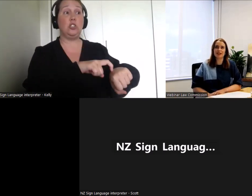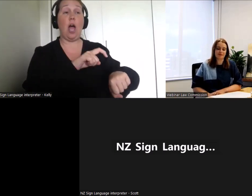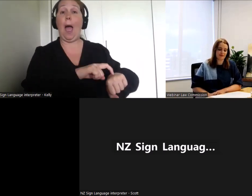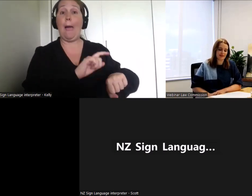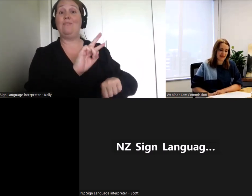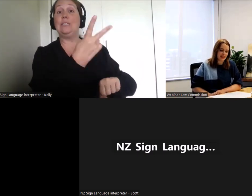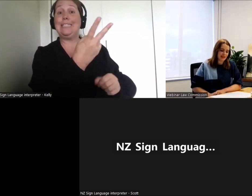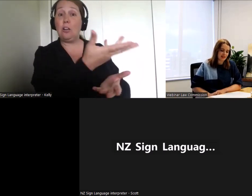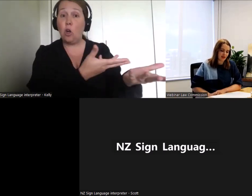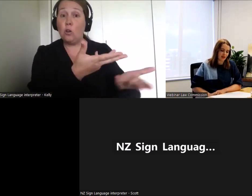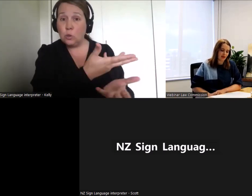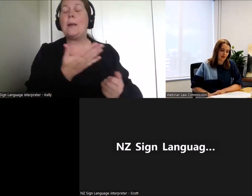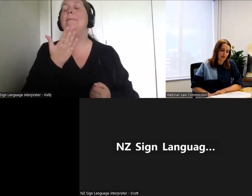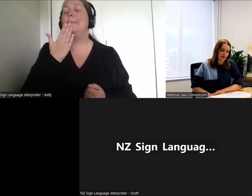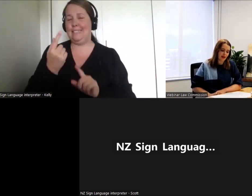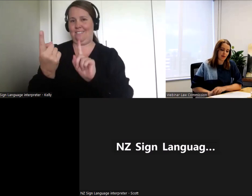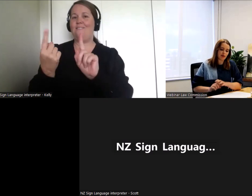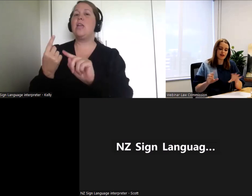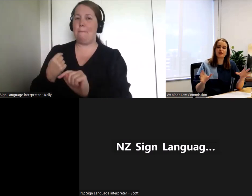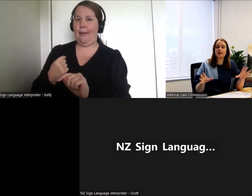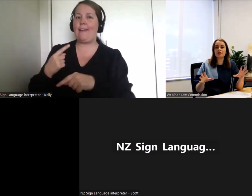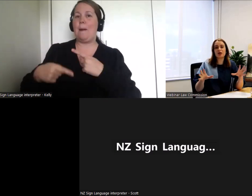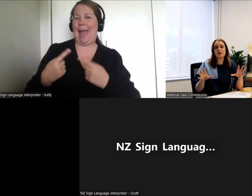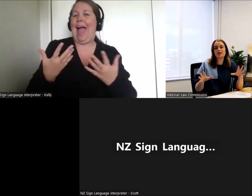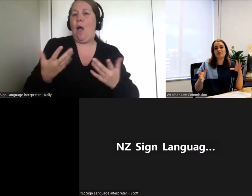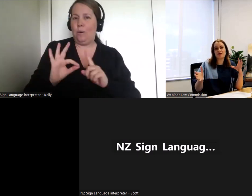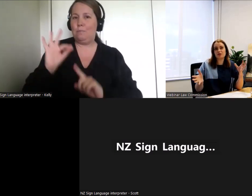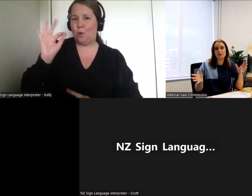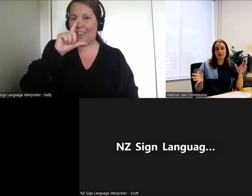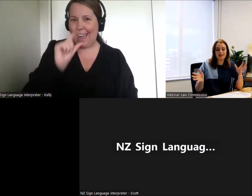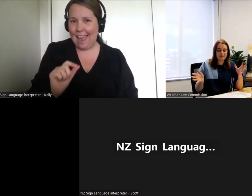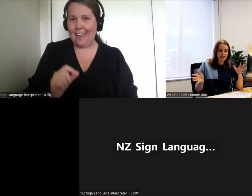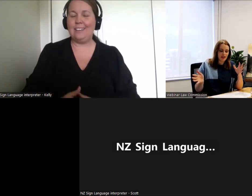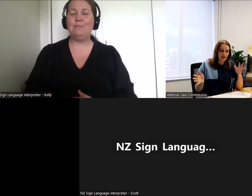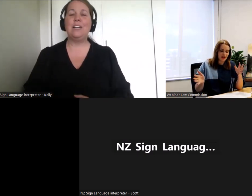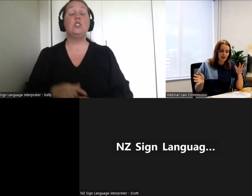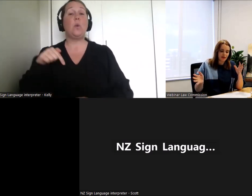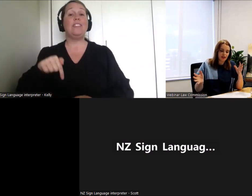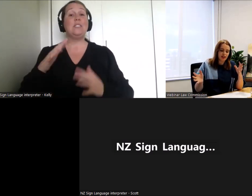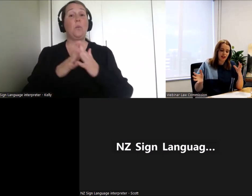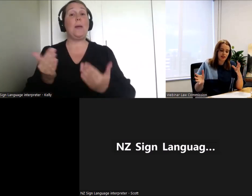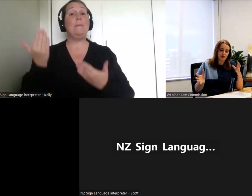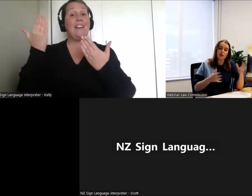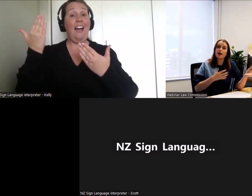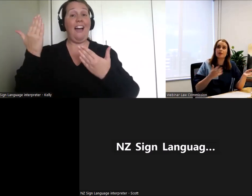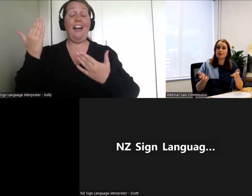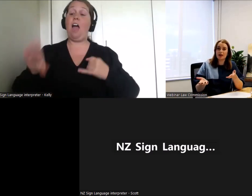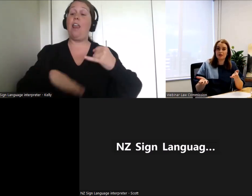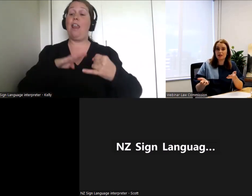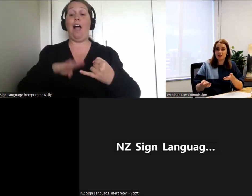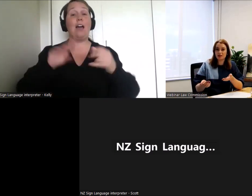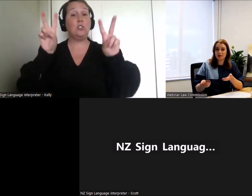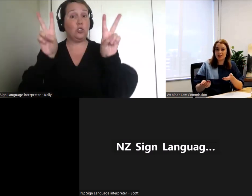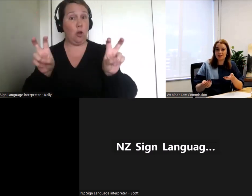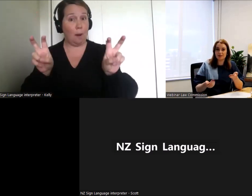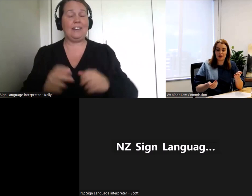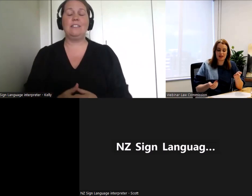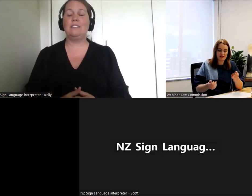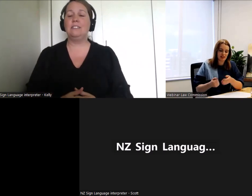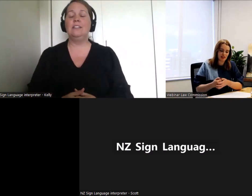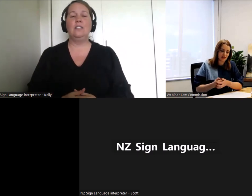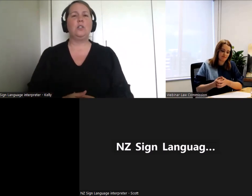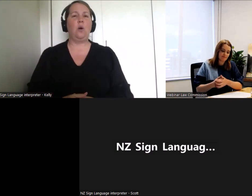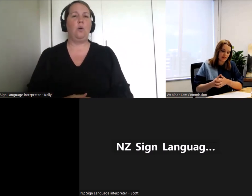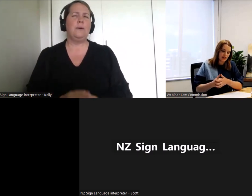Absolutely. So we've reached the final topic for this webinar, which is what happens after this consultation